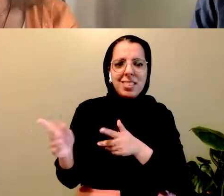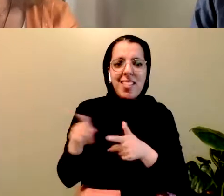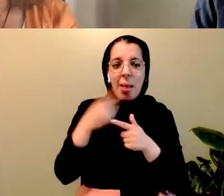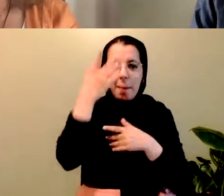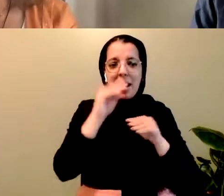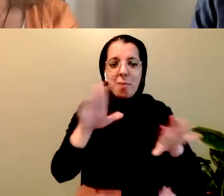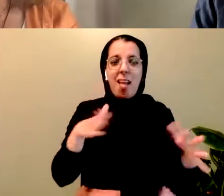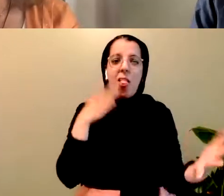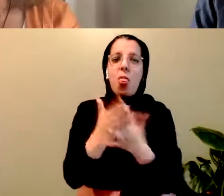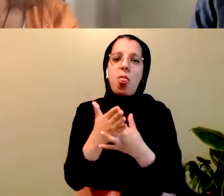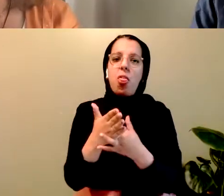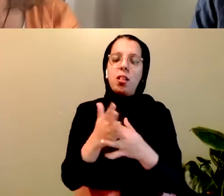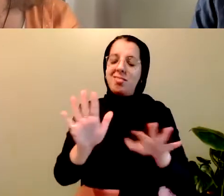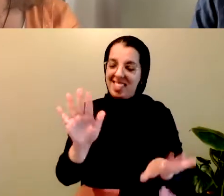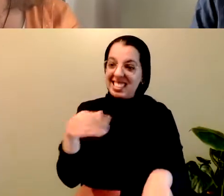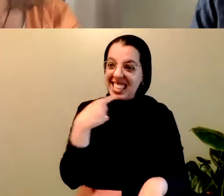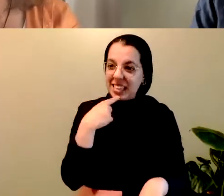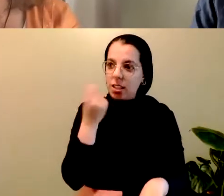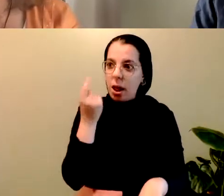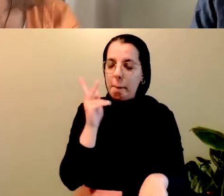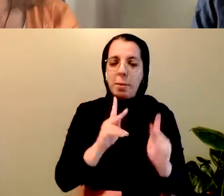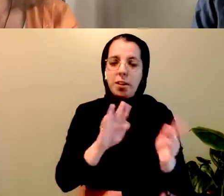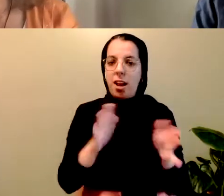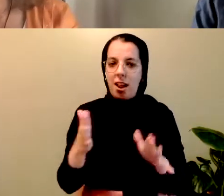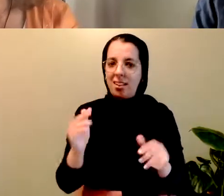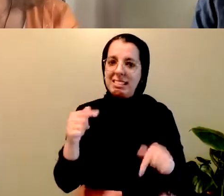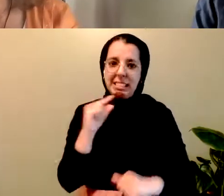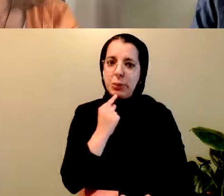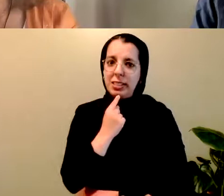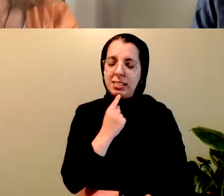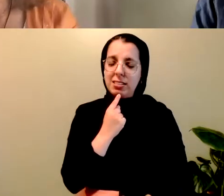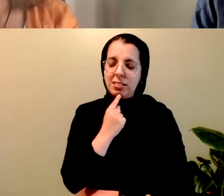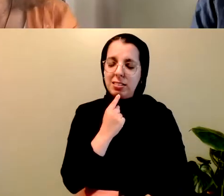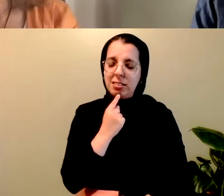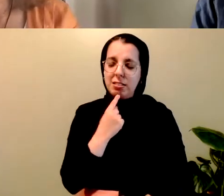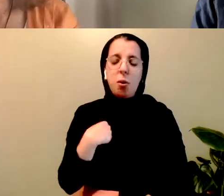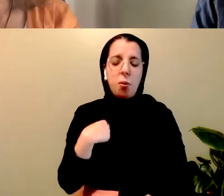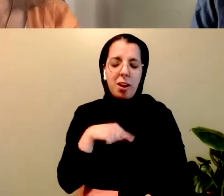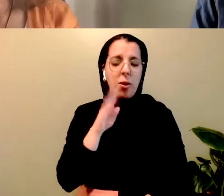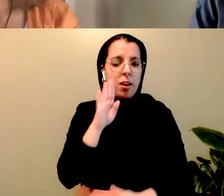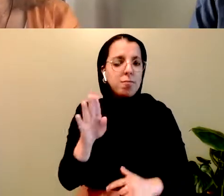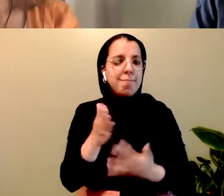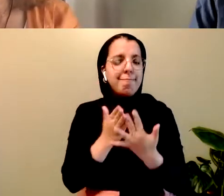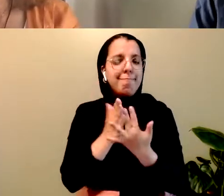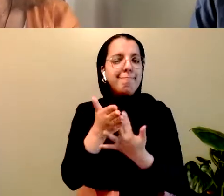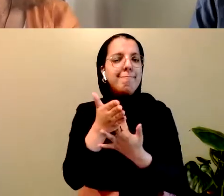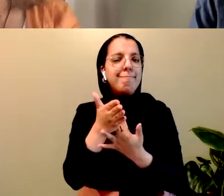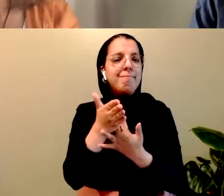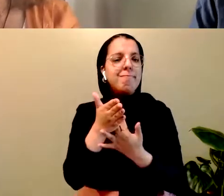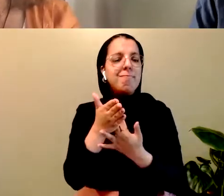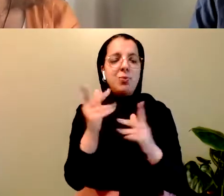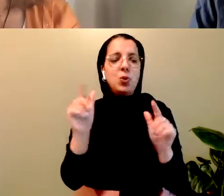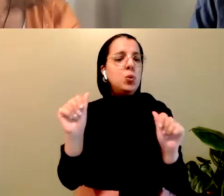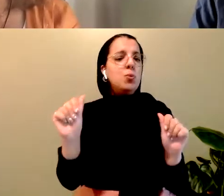But people are dying. Things are serious. And we will make do. And do what we can.